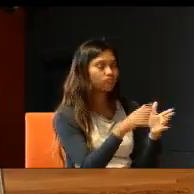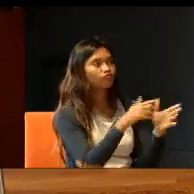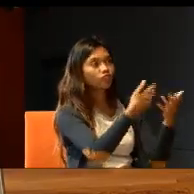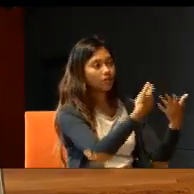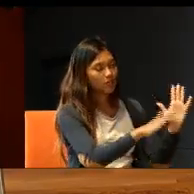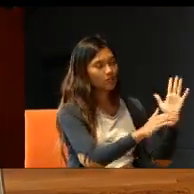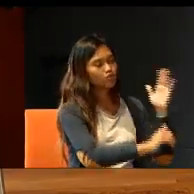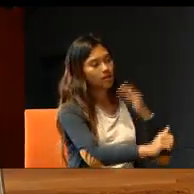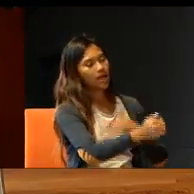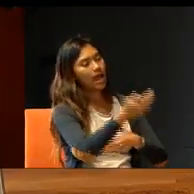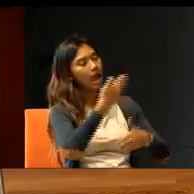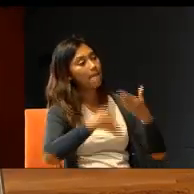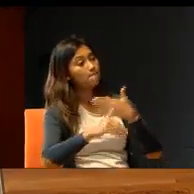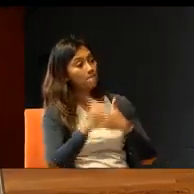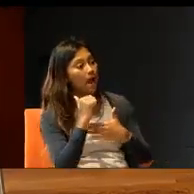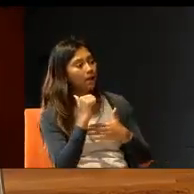with a degree.